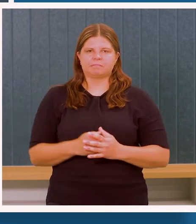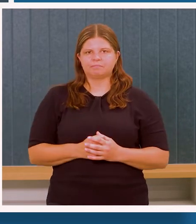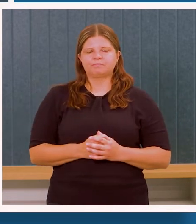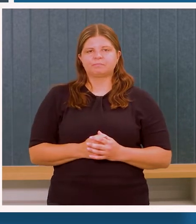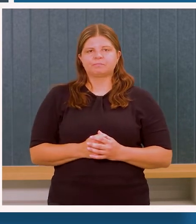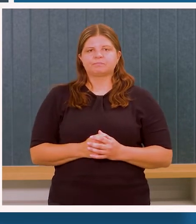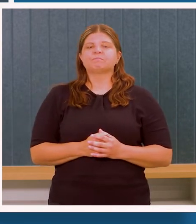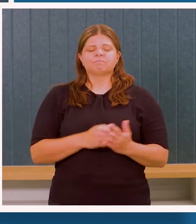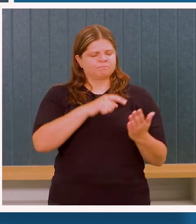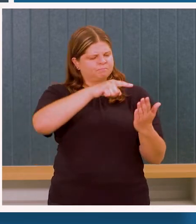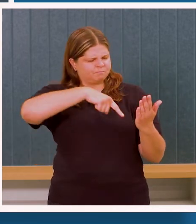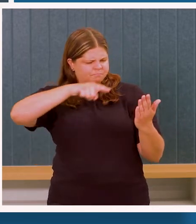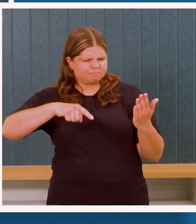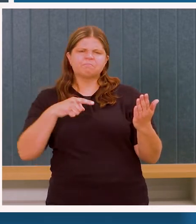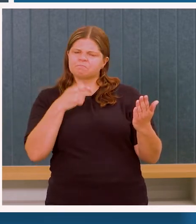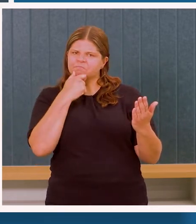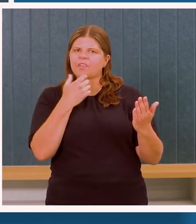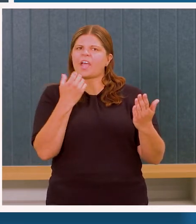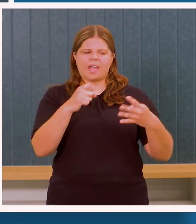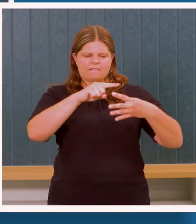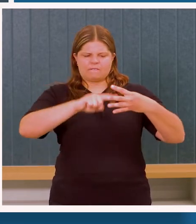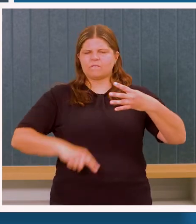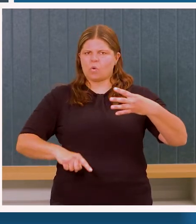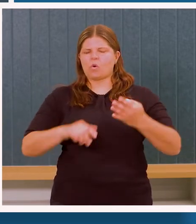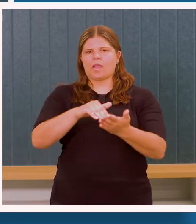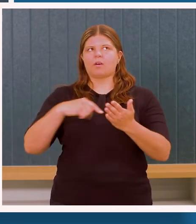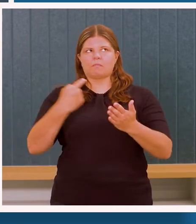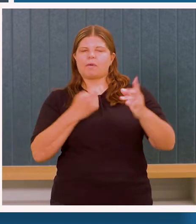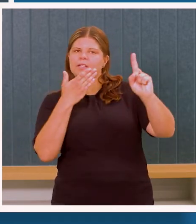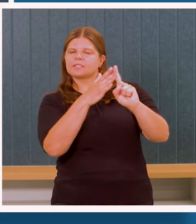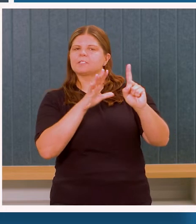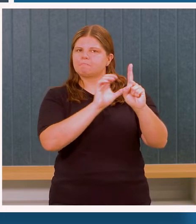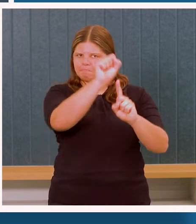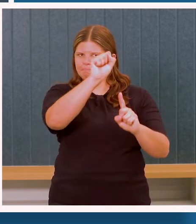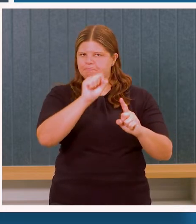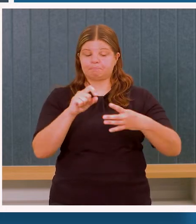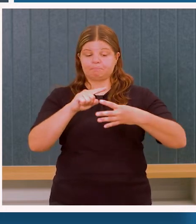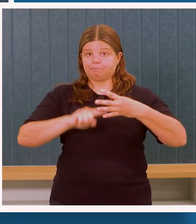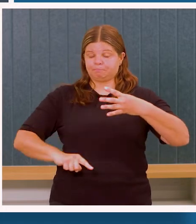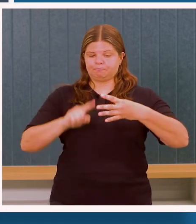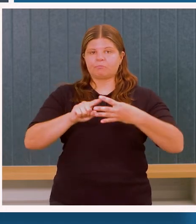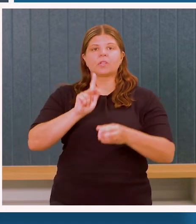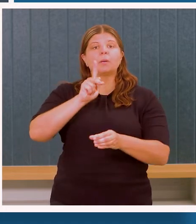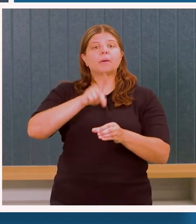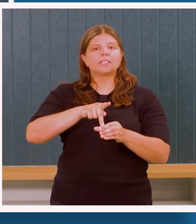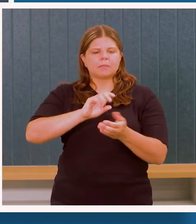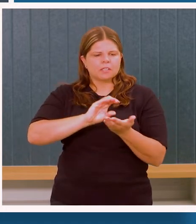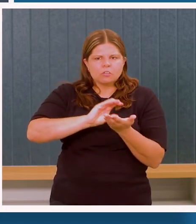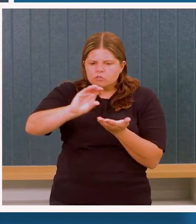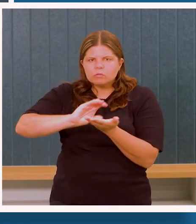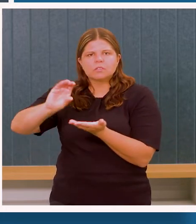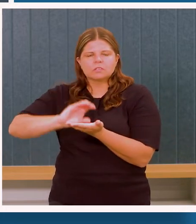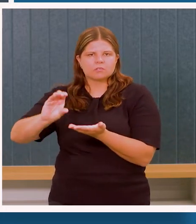principles for us to achieve our vision are captured within four strategy pillars, participate and contribute,